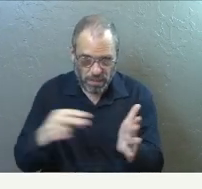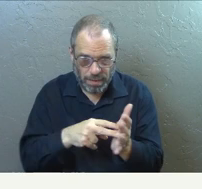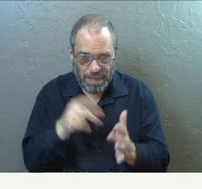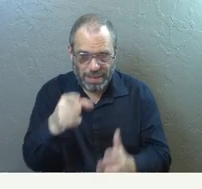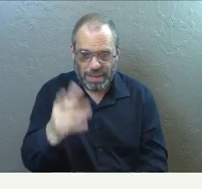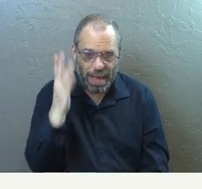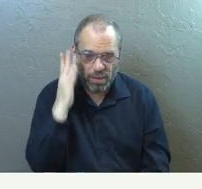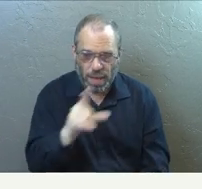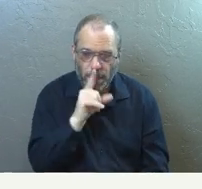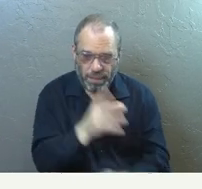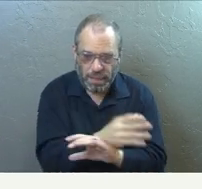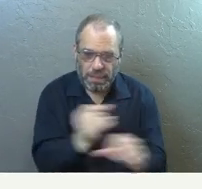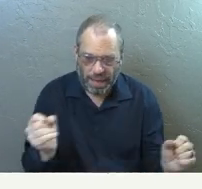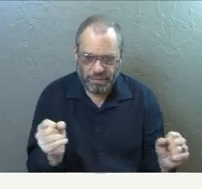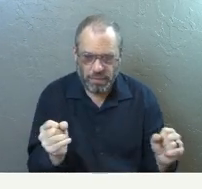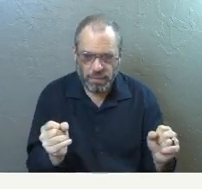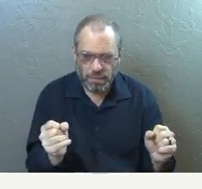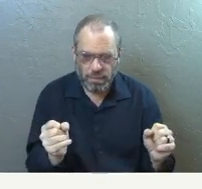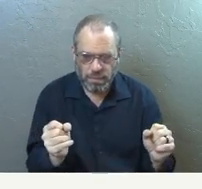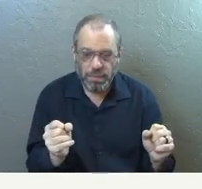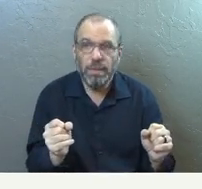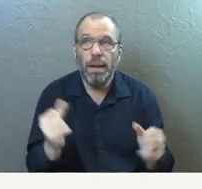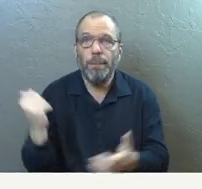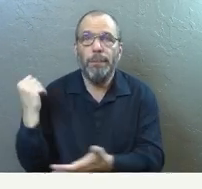from the dead, then you will be saved.